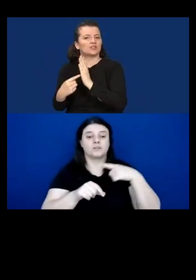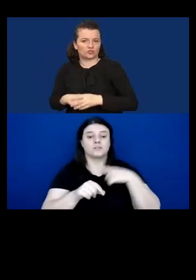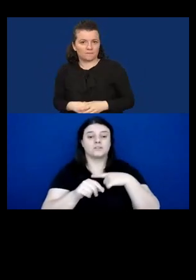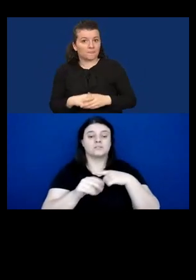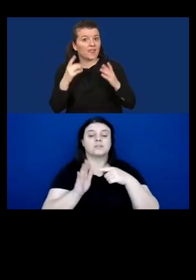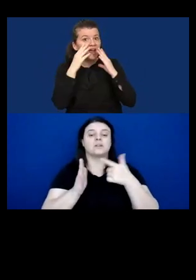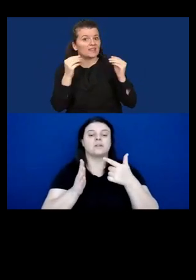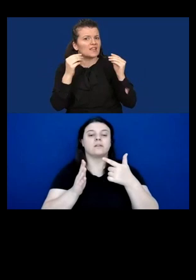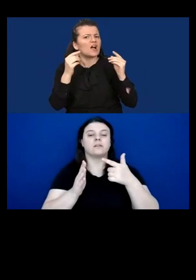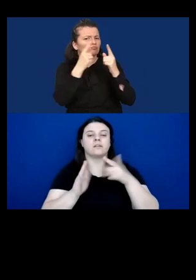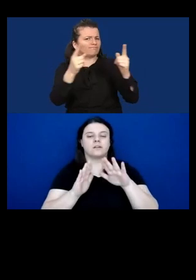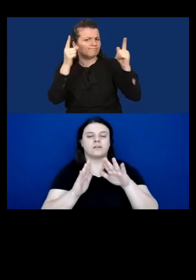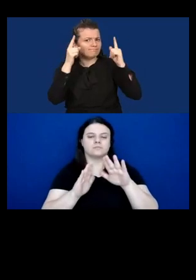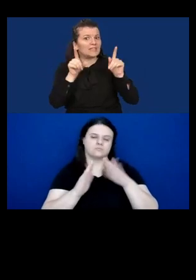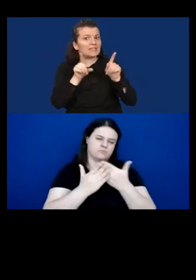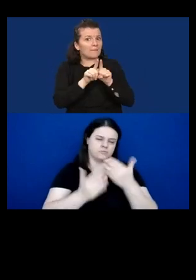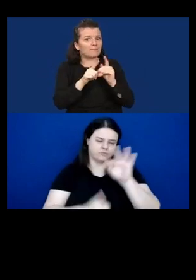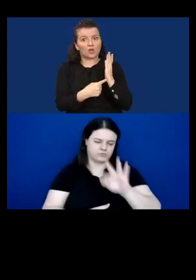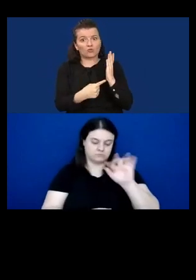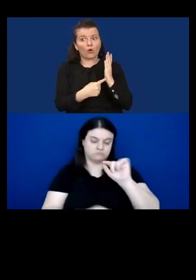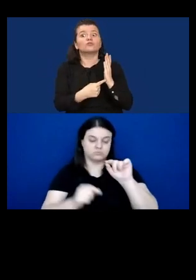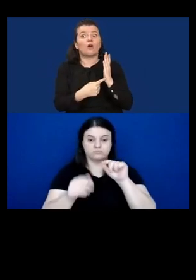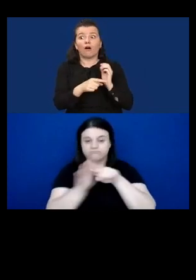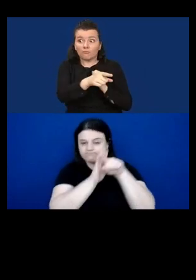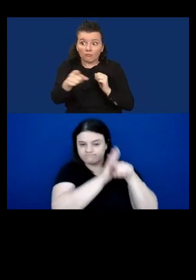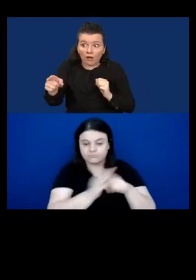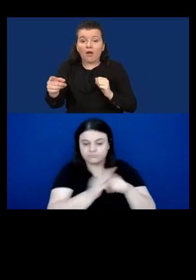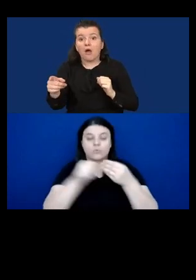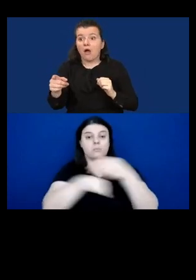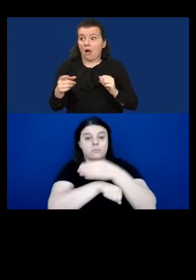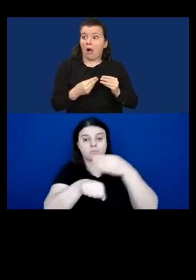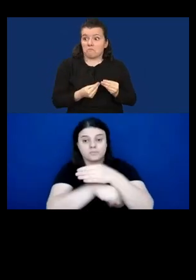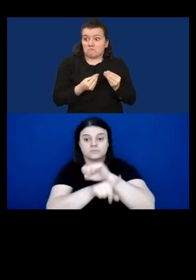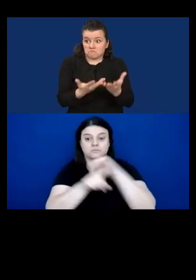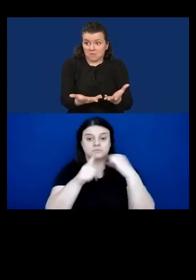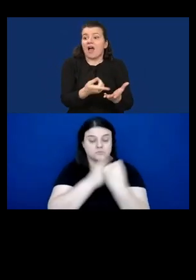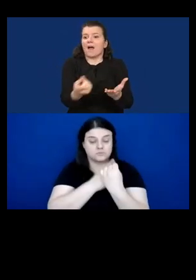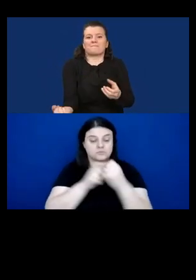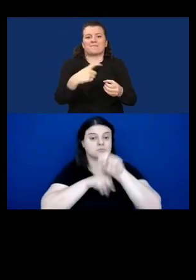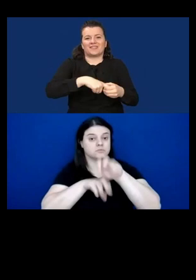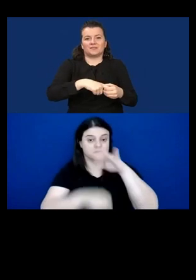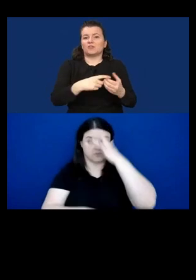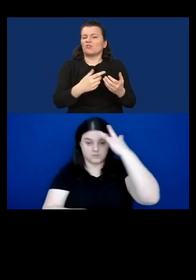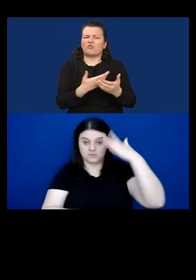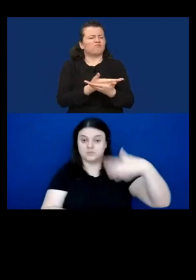innovative techniques to enable participation in society, work and education of people who have disabilities.